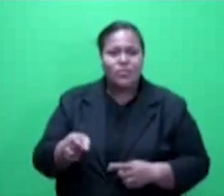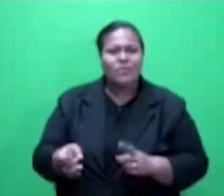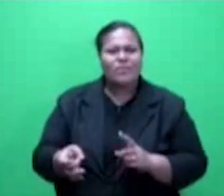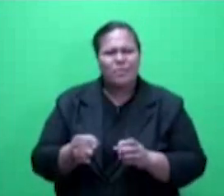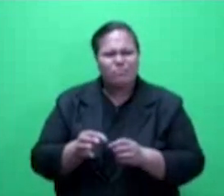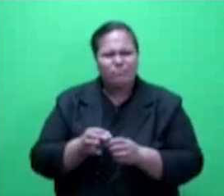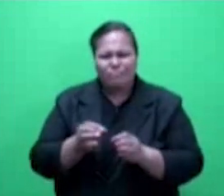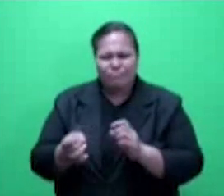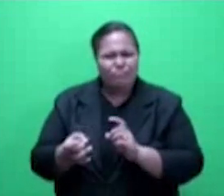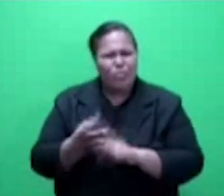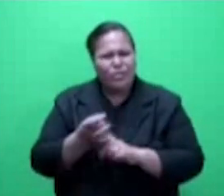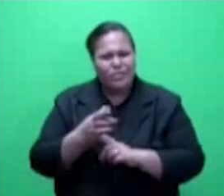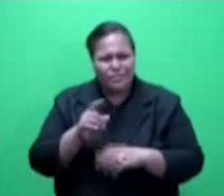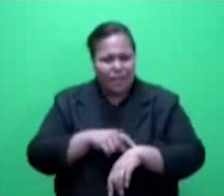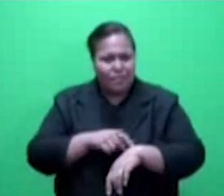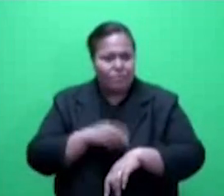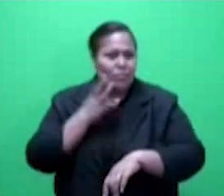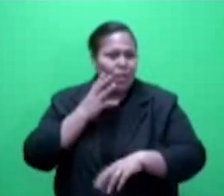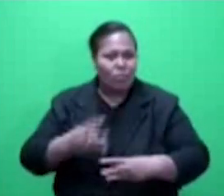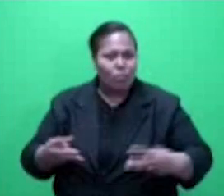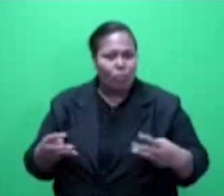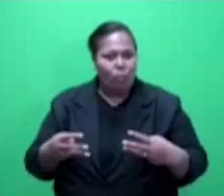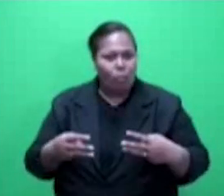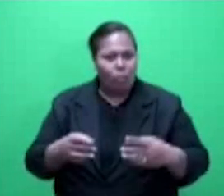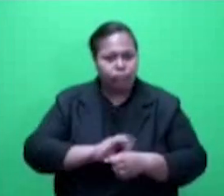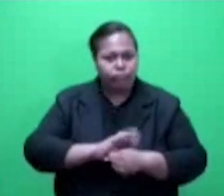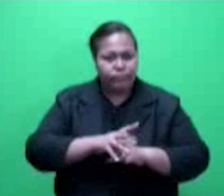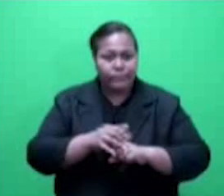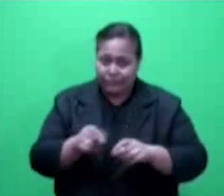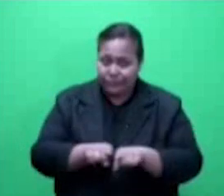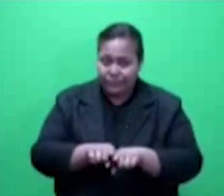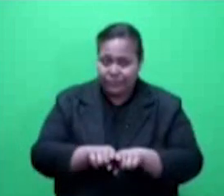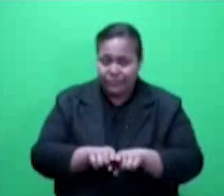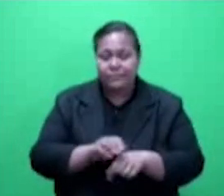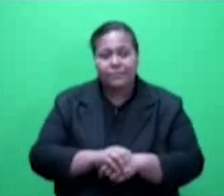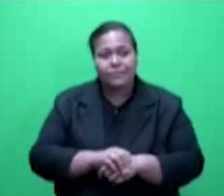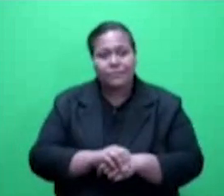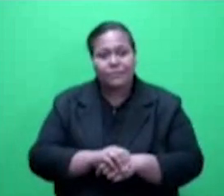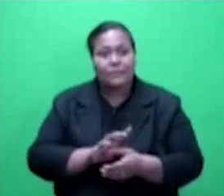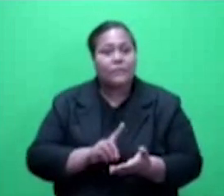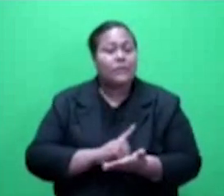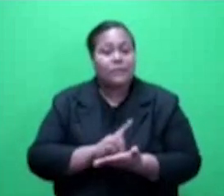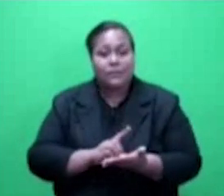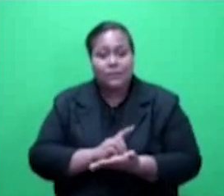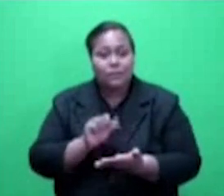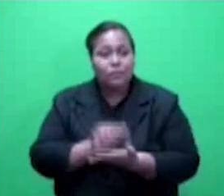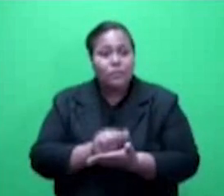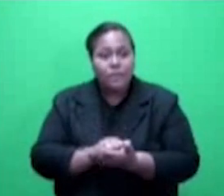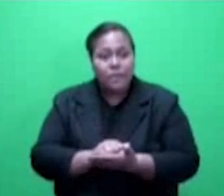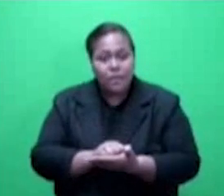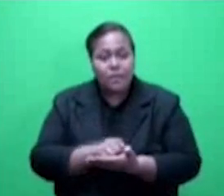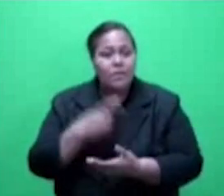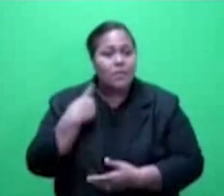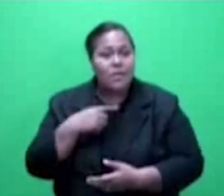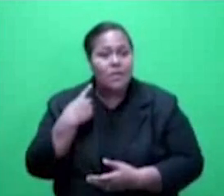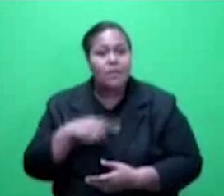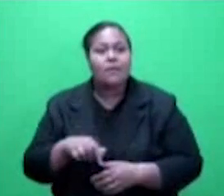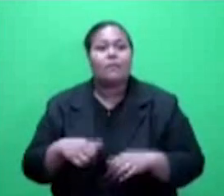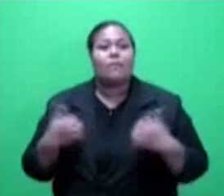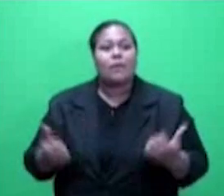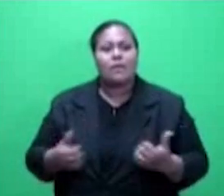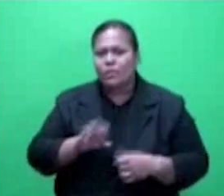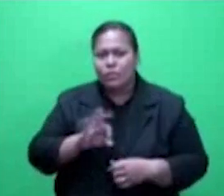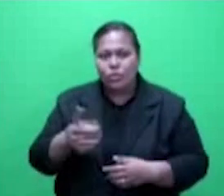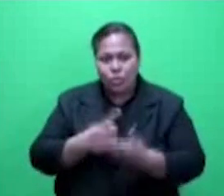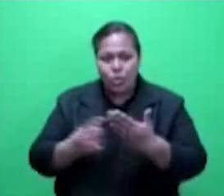are at war with COVID-19, a deadly disease known during our time. It's not only us, but the